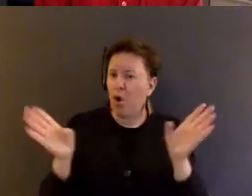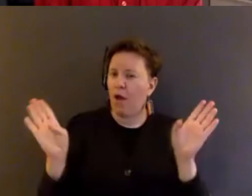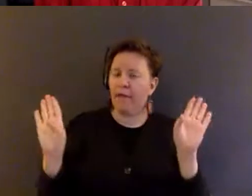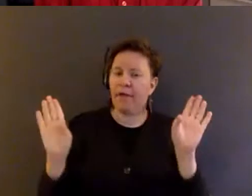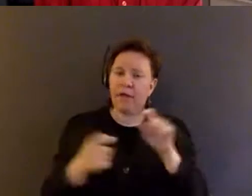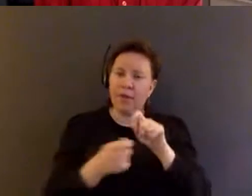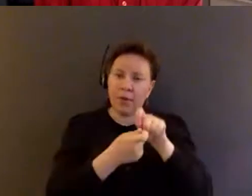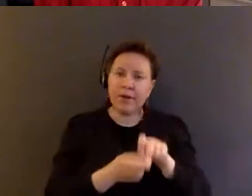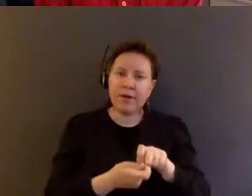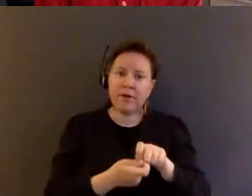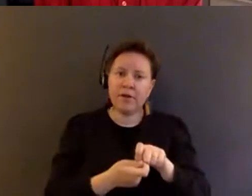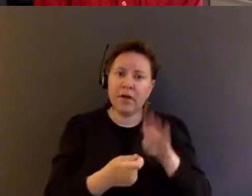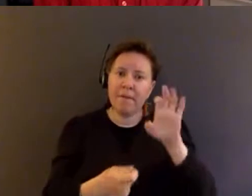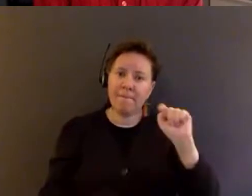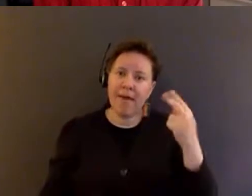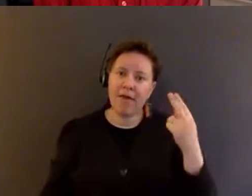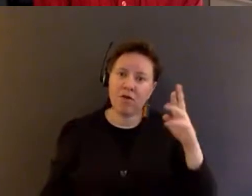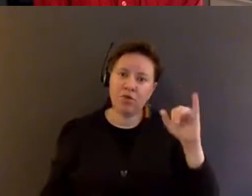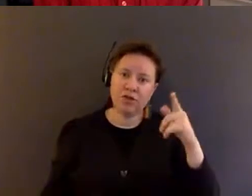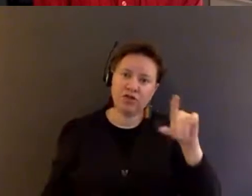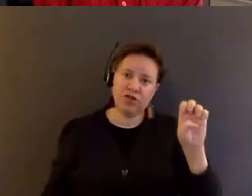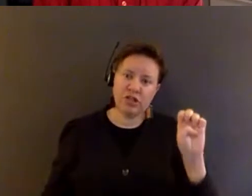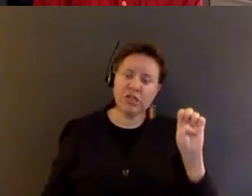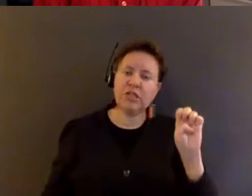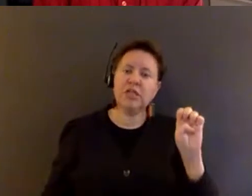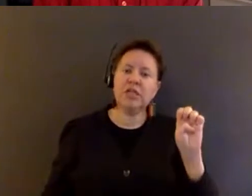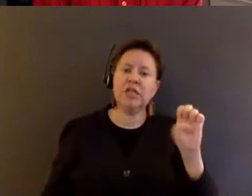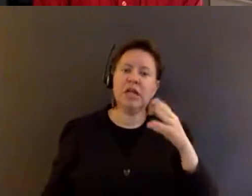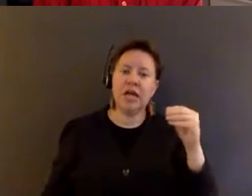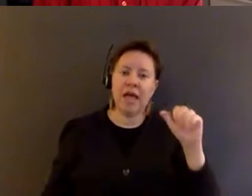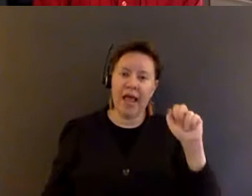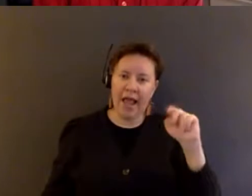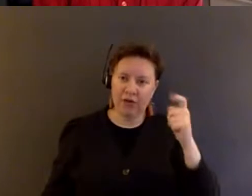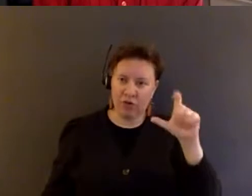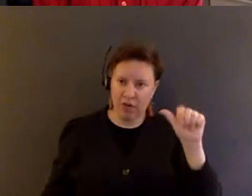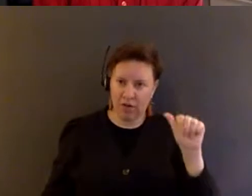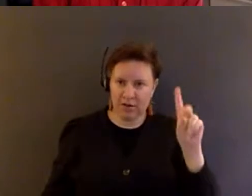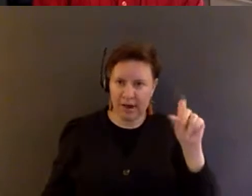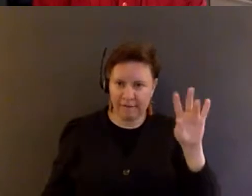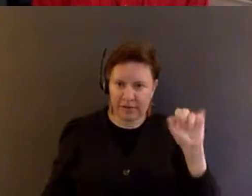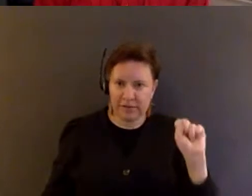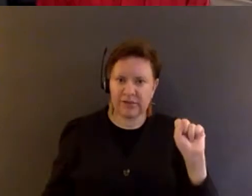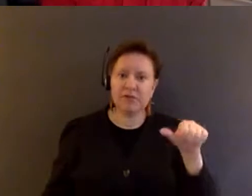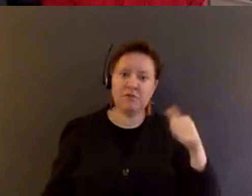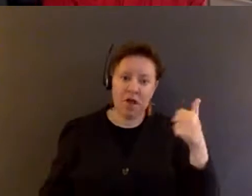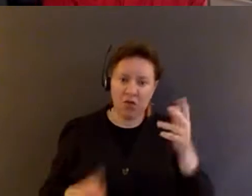Beth Ritchie, um, and, uh, Angela Davis and a lot of other people.